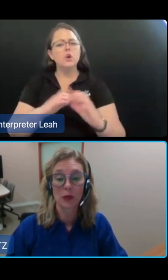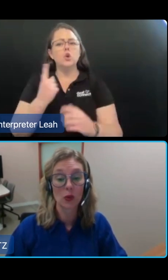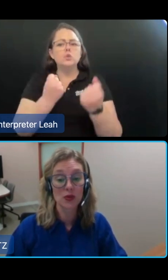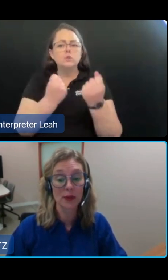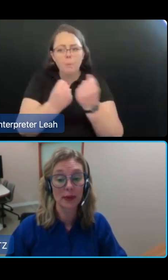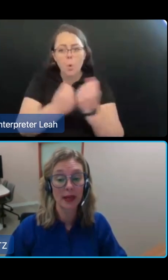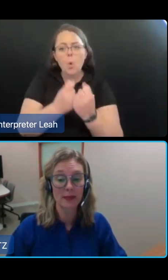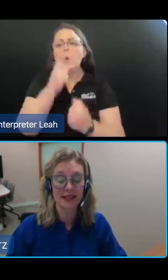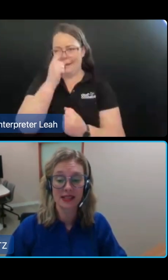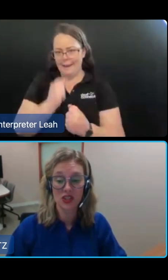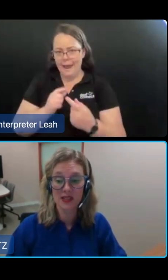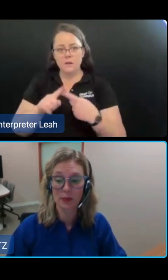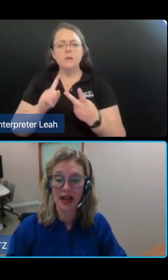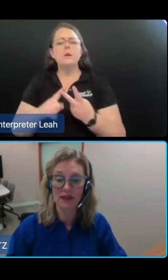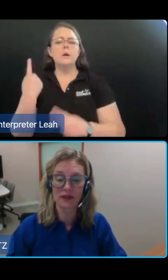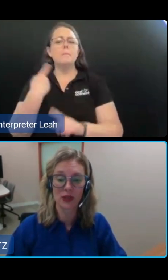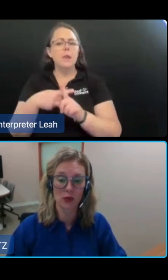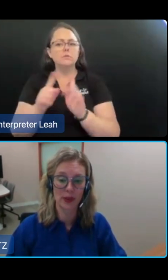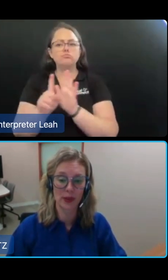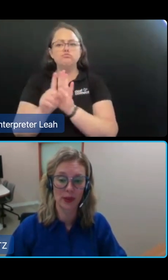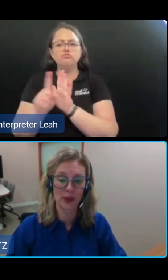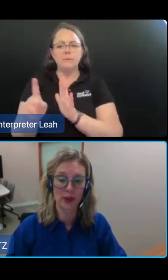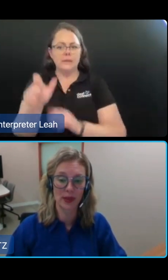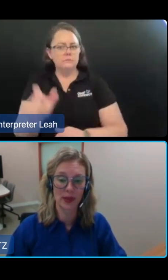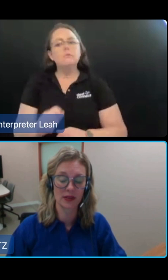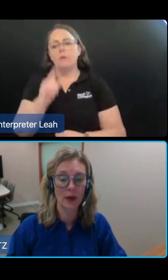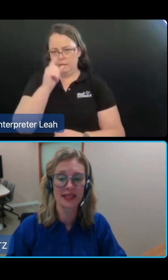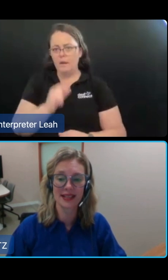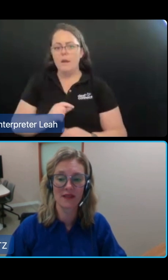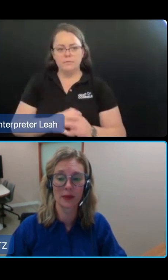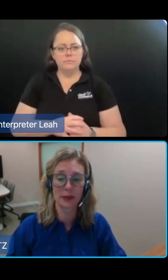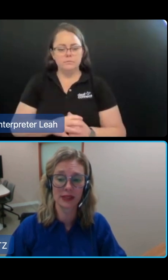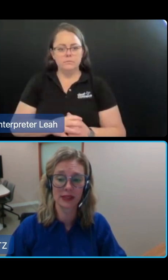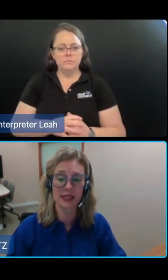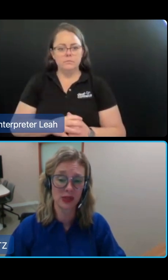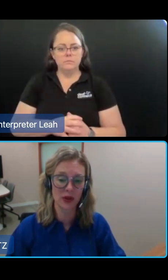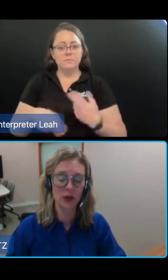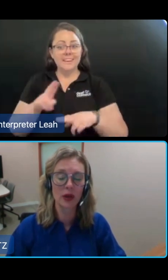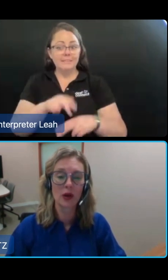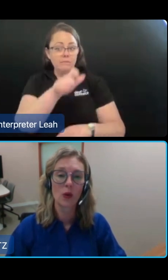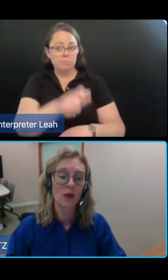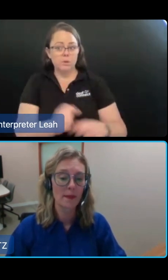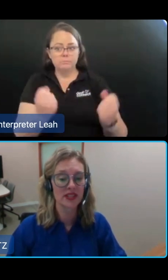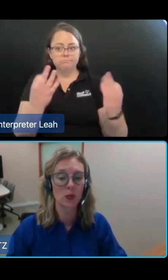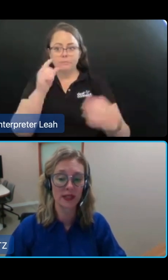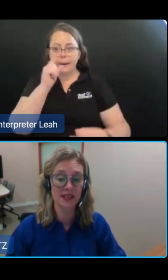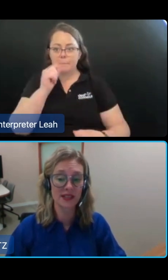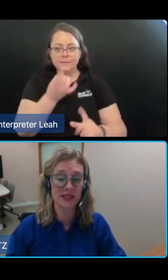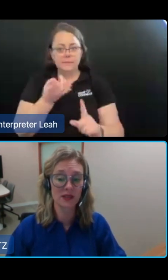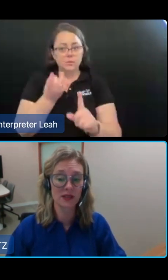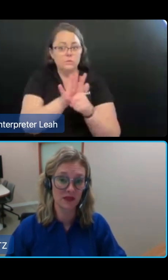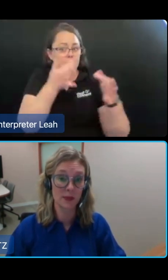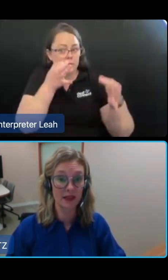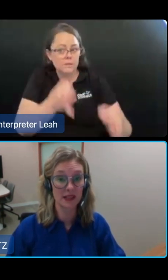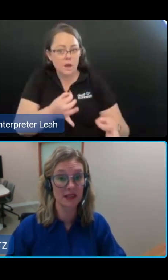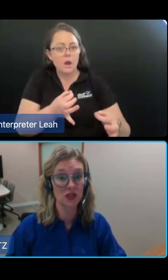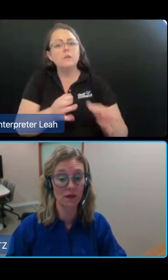They will also be able to make decisions on behalf of an older person where that person doesn't have the ability to do so, or that person wants the